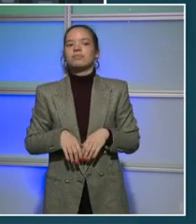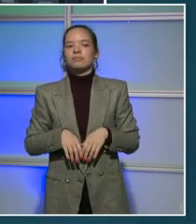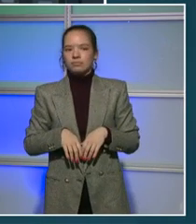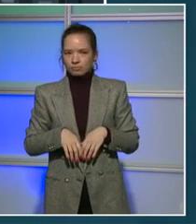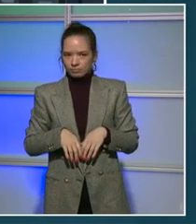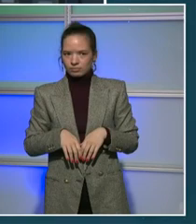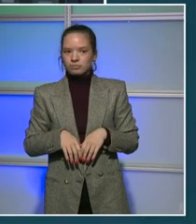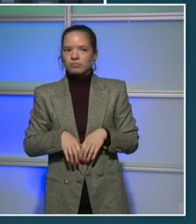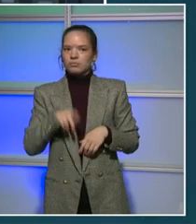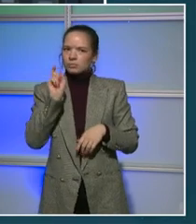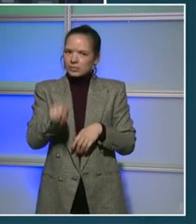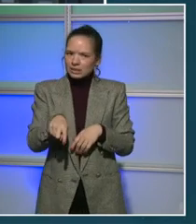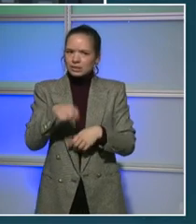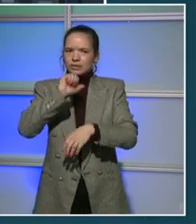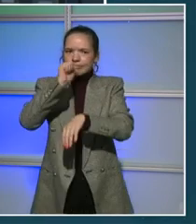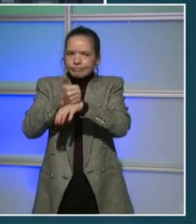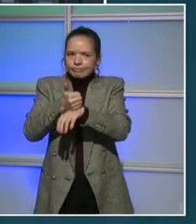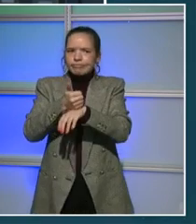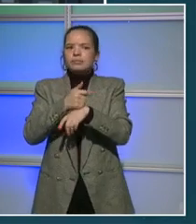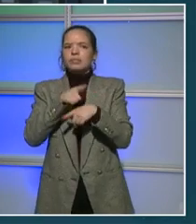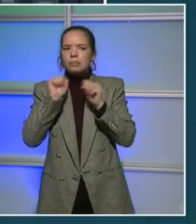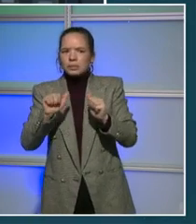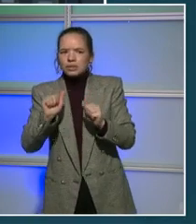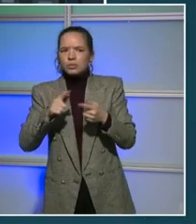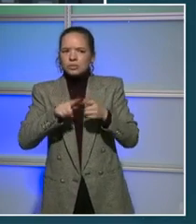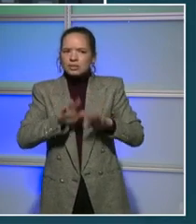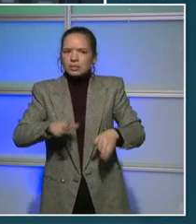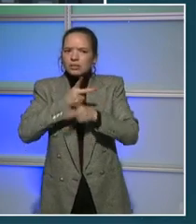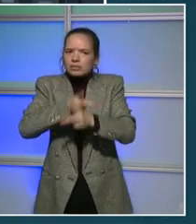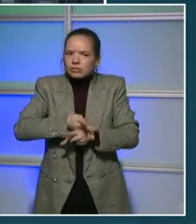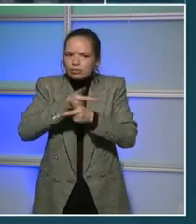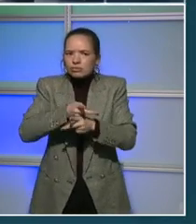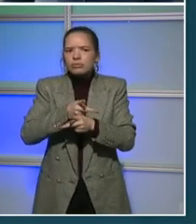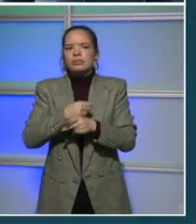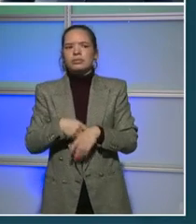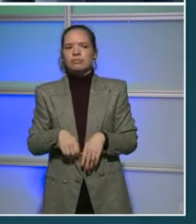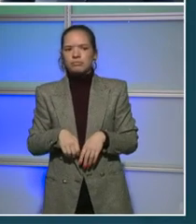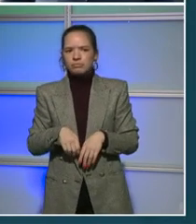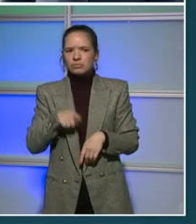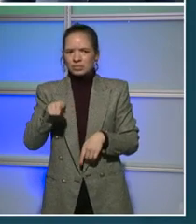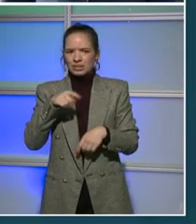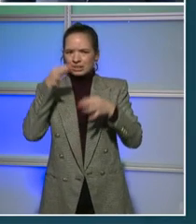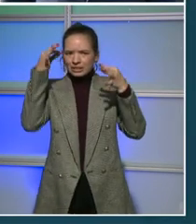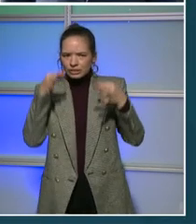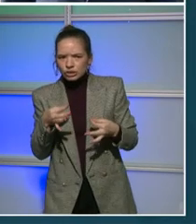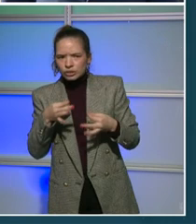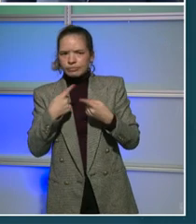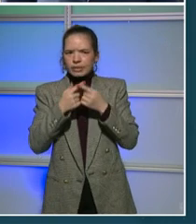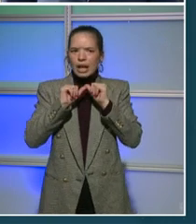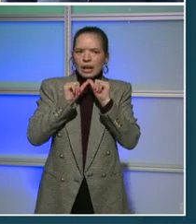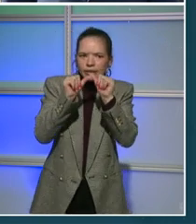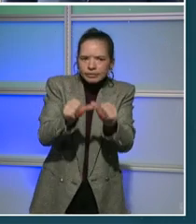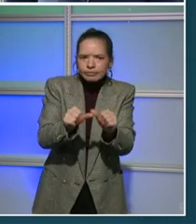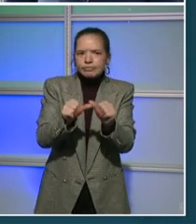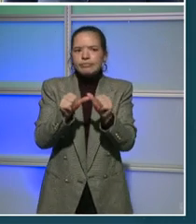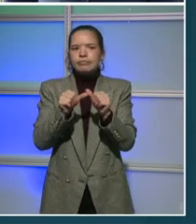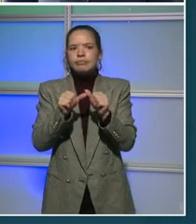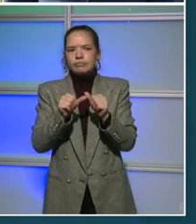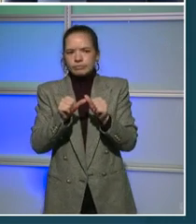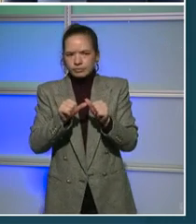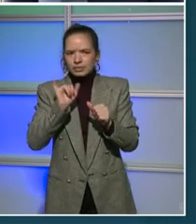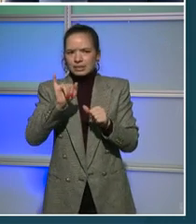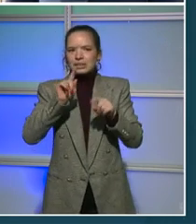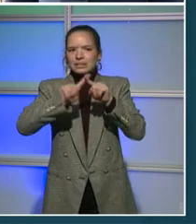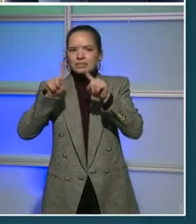That's why the mayor has invested to not only keep the 27,000 licensed childcare seats across our city, like at Bright